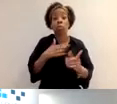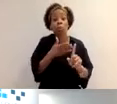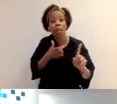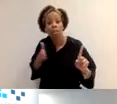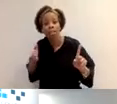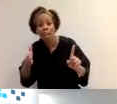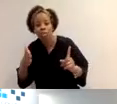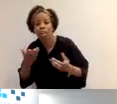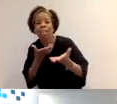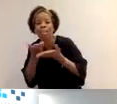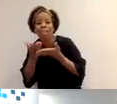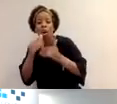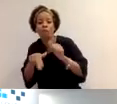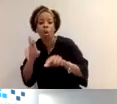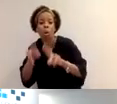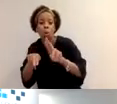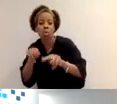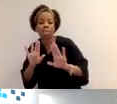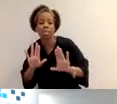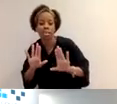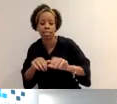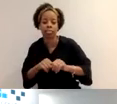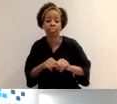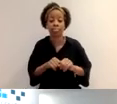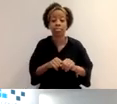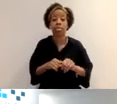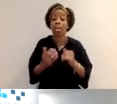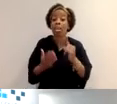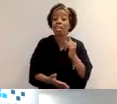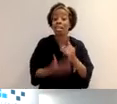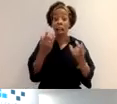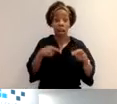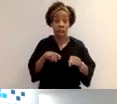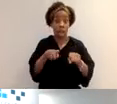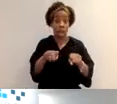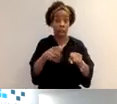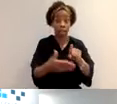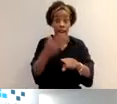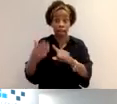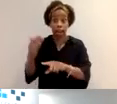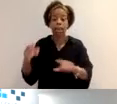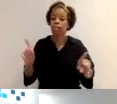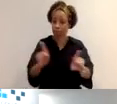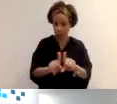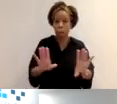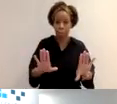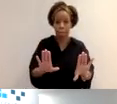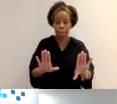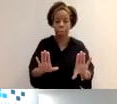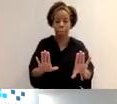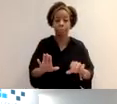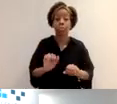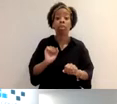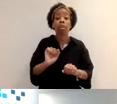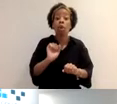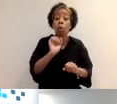um, from renewals. If you are selected for audit, the deadline for both as mentioned is the same. Um, and while your profile is being